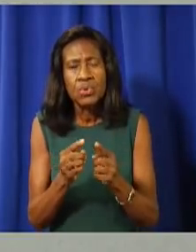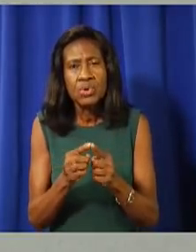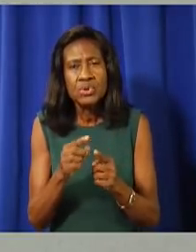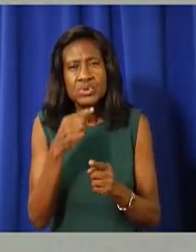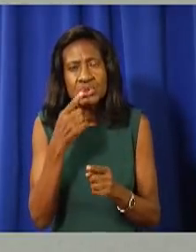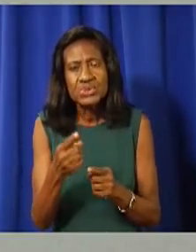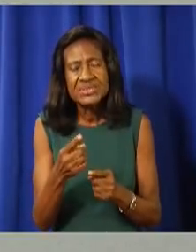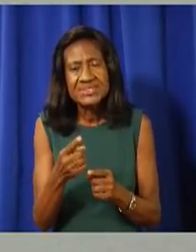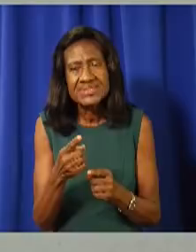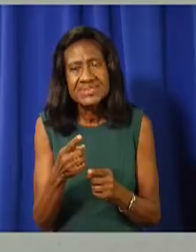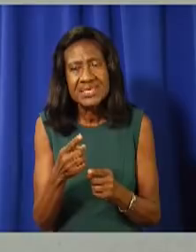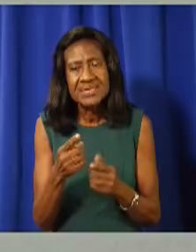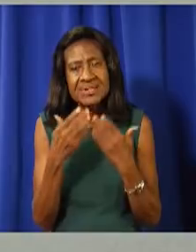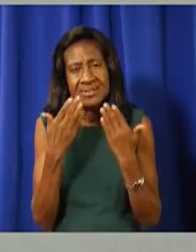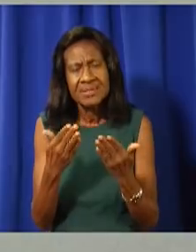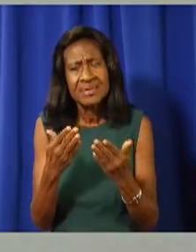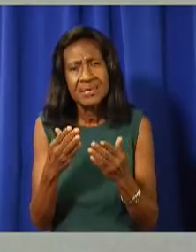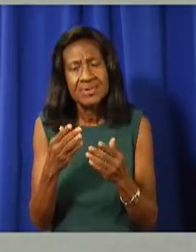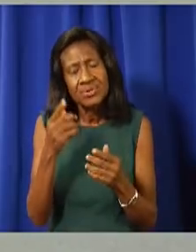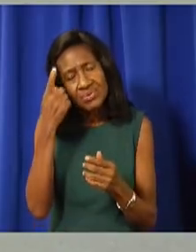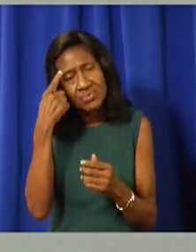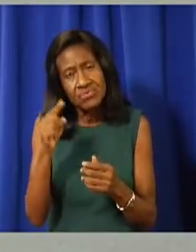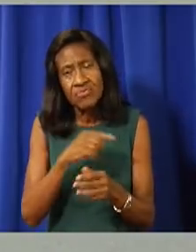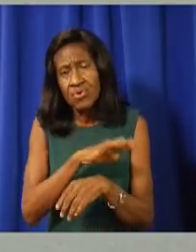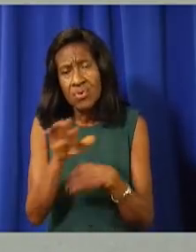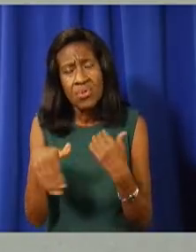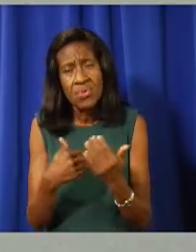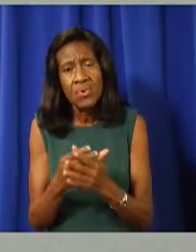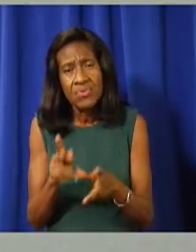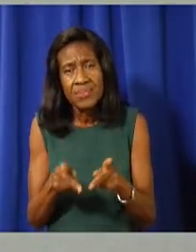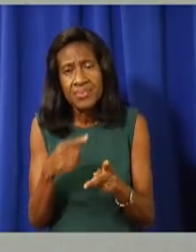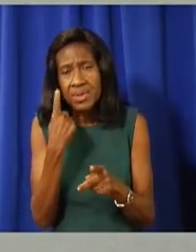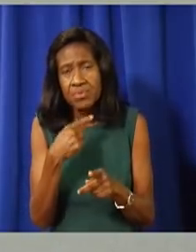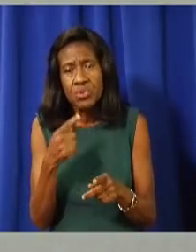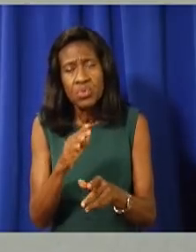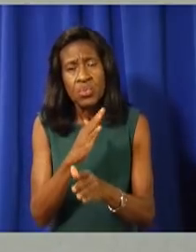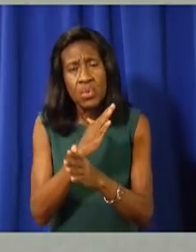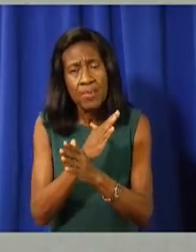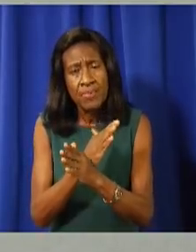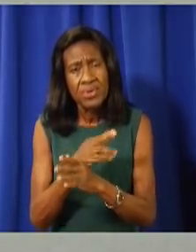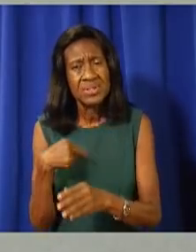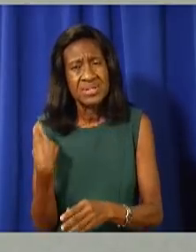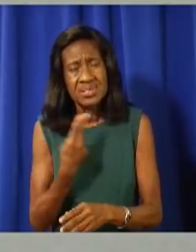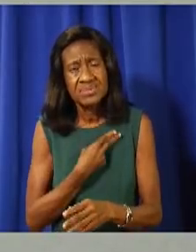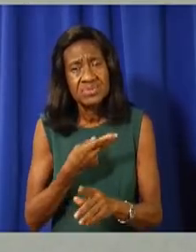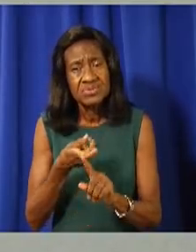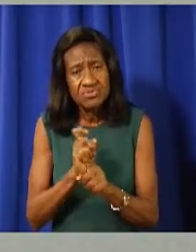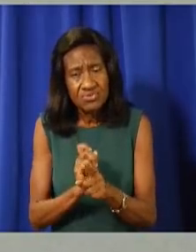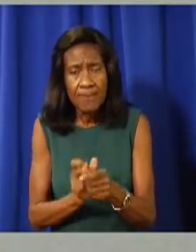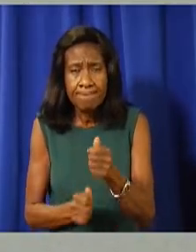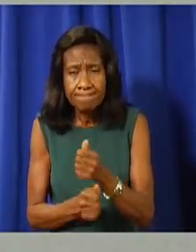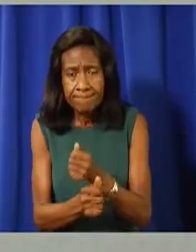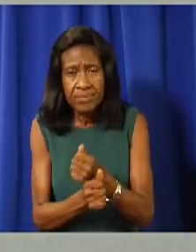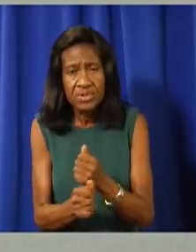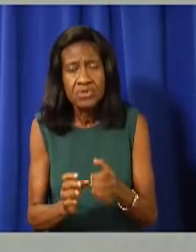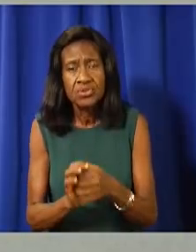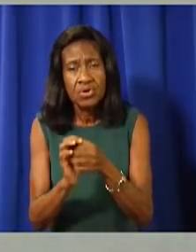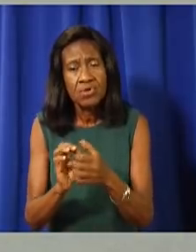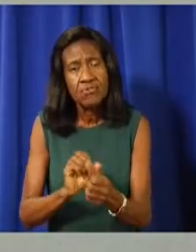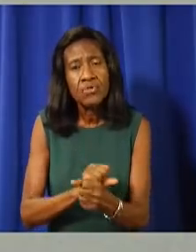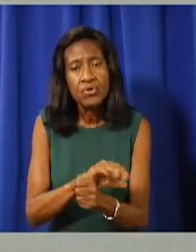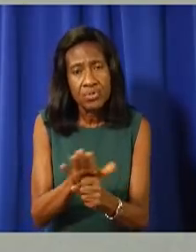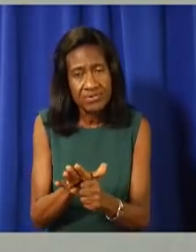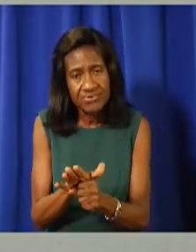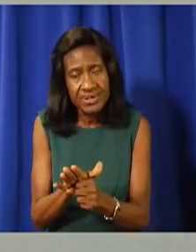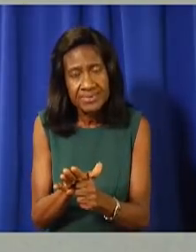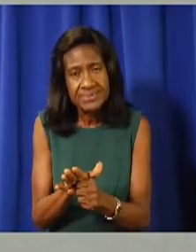health professionals and the wider Civil Service who have protected us very well from COVID risks up to this point. And it is